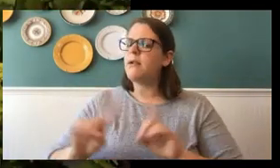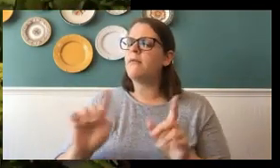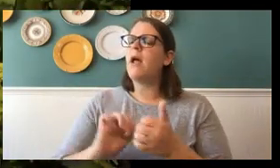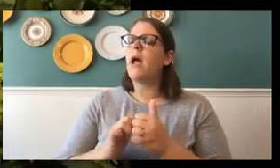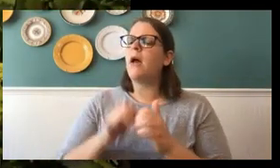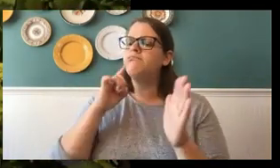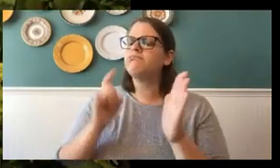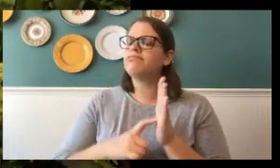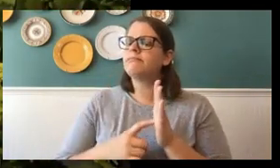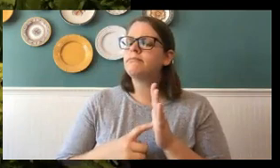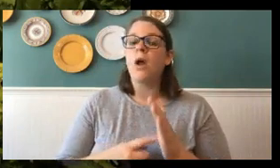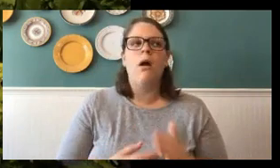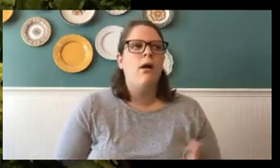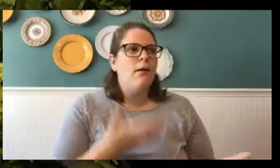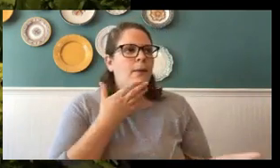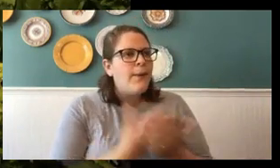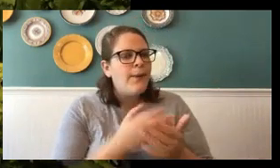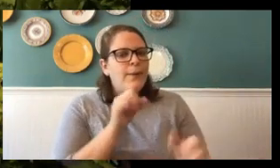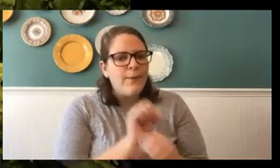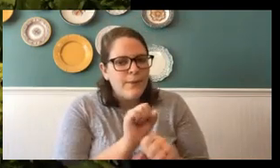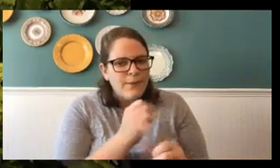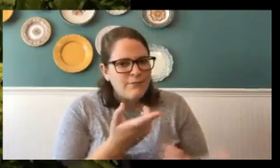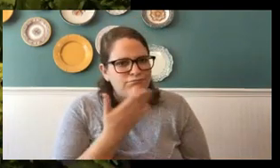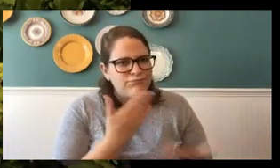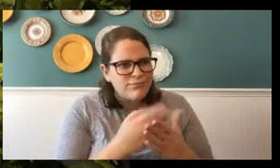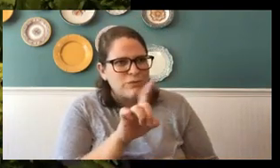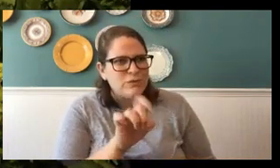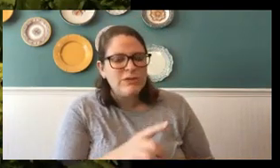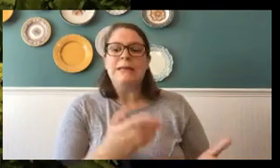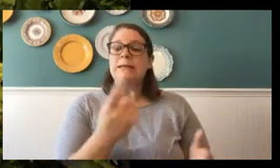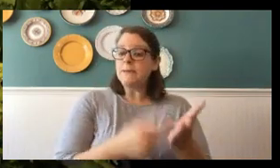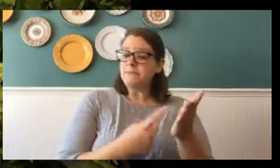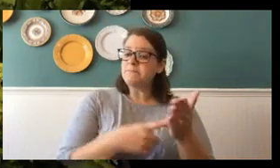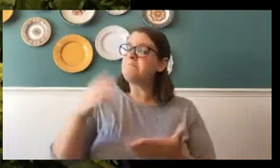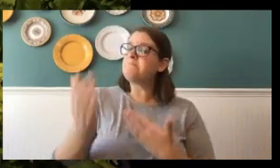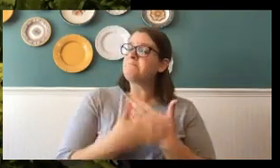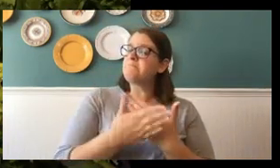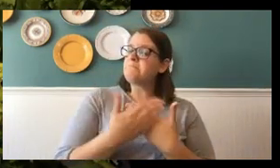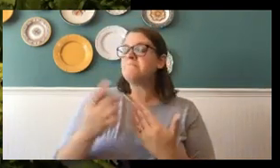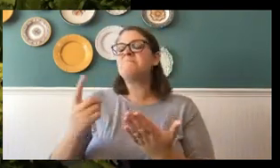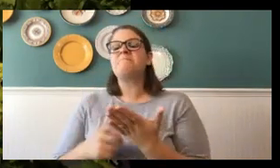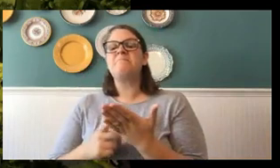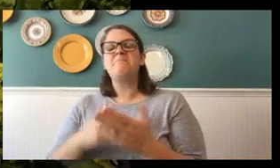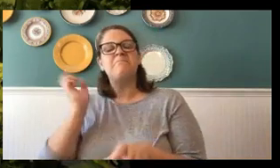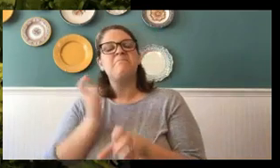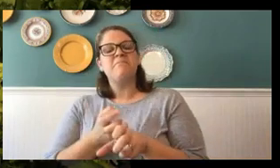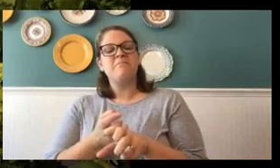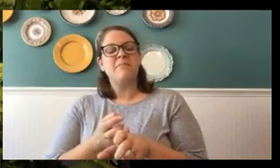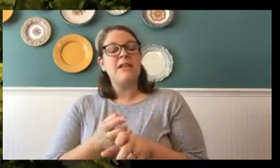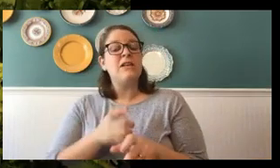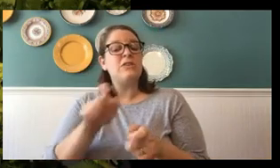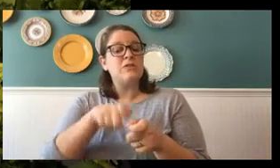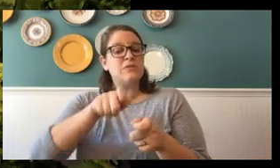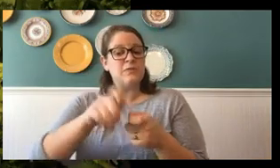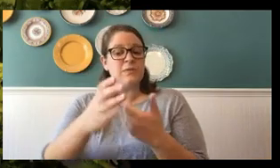question. And sometimes it's easy and sometimes it's hard. But certain butterflies, the boys and the girls,